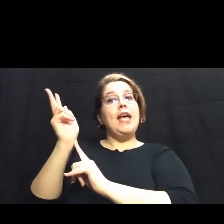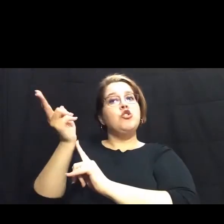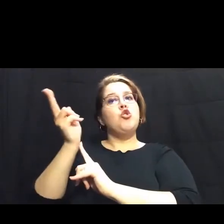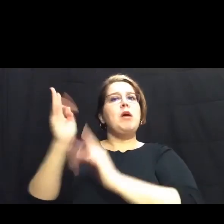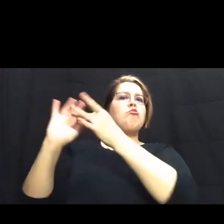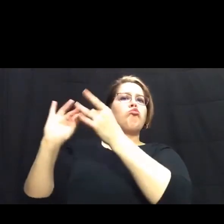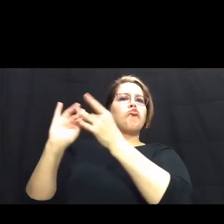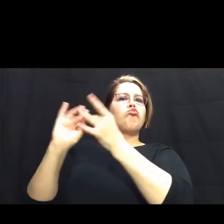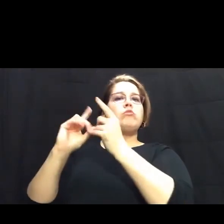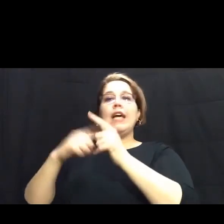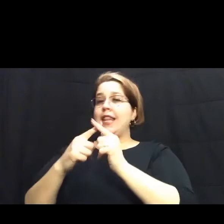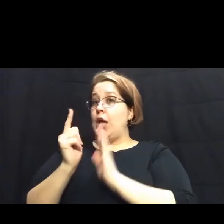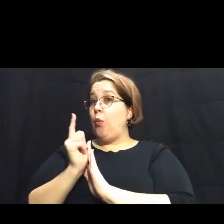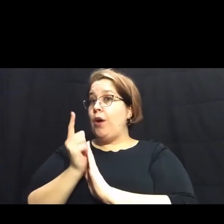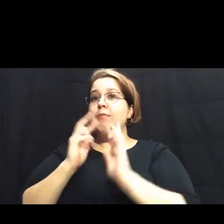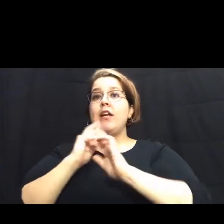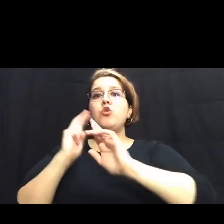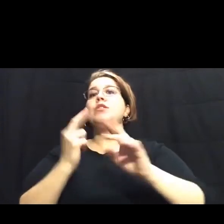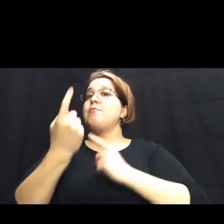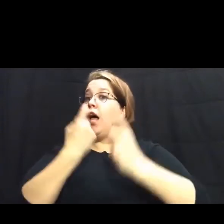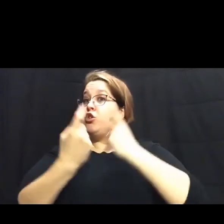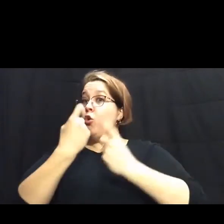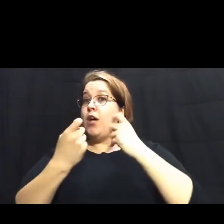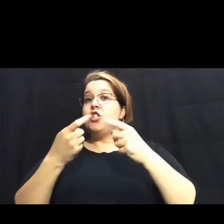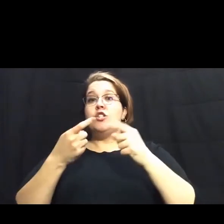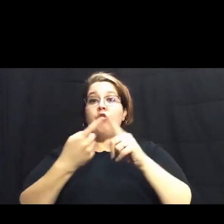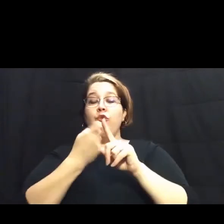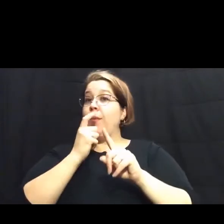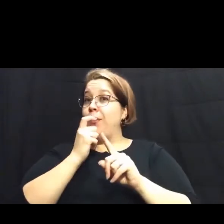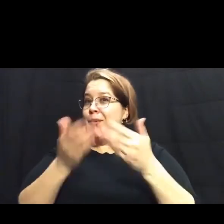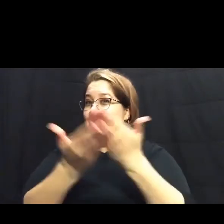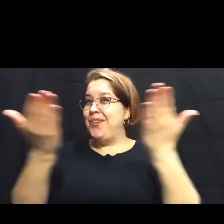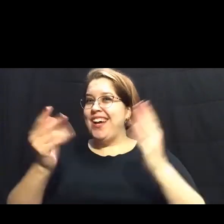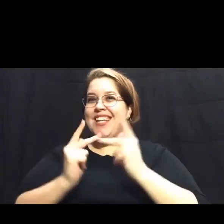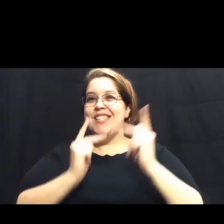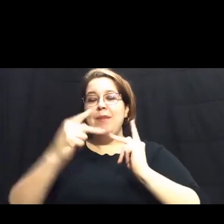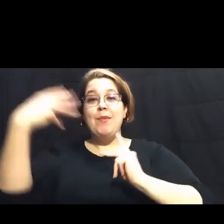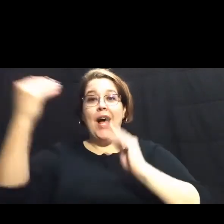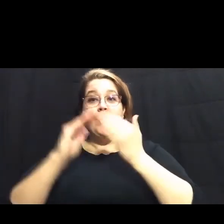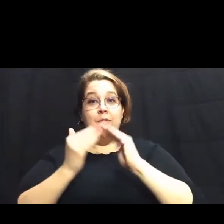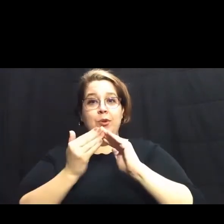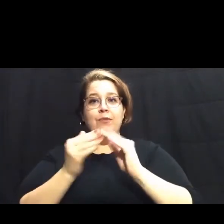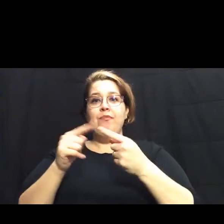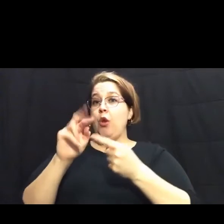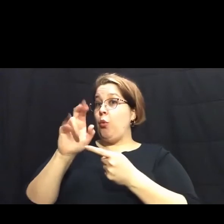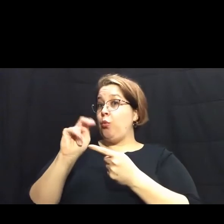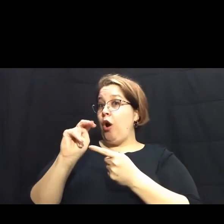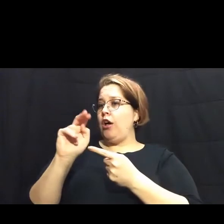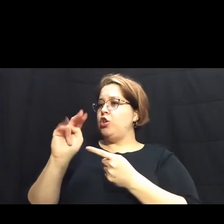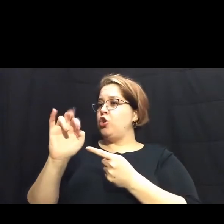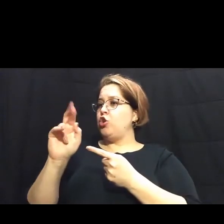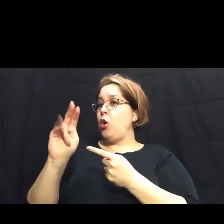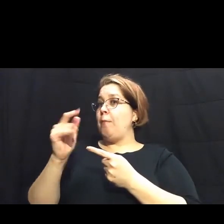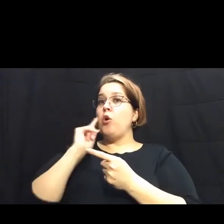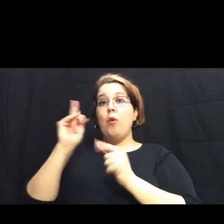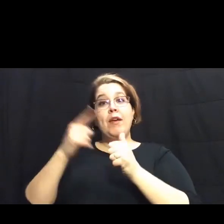and then have one minute to respond to questions that came from you, people in the community. Ron Nuremberg will appear first, then at about